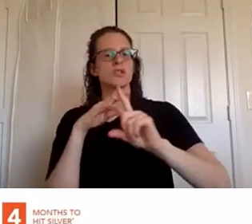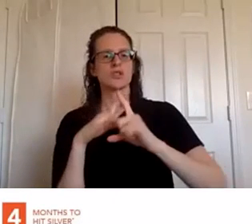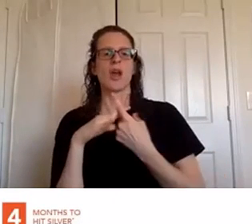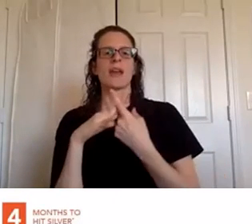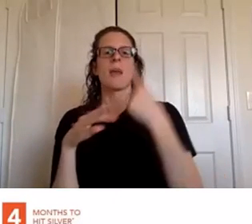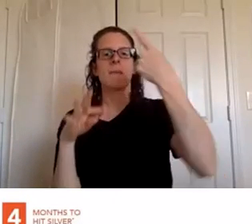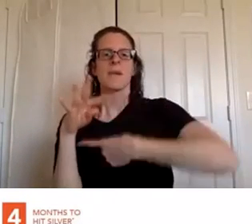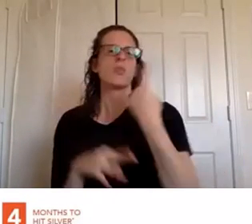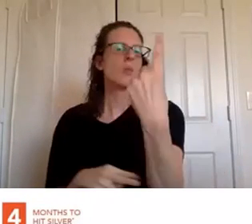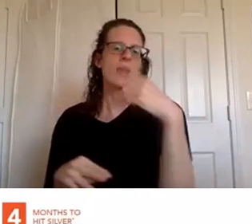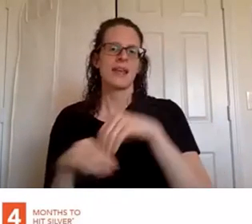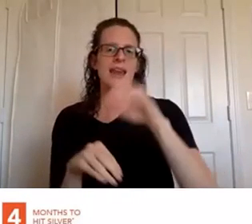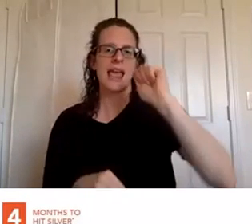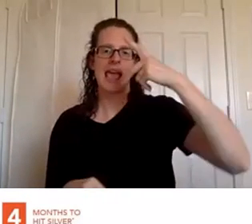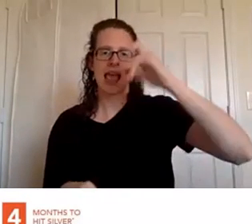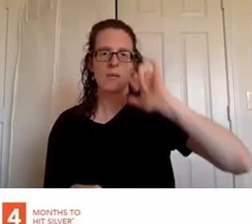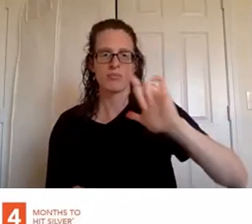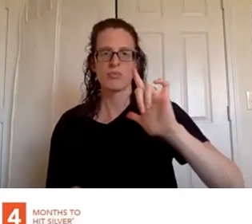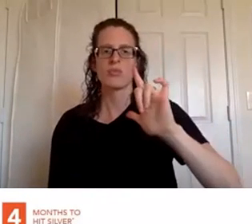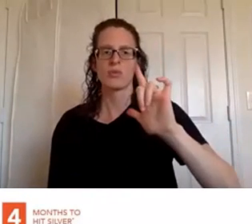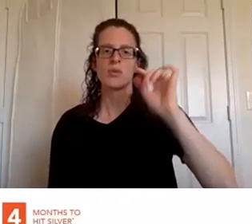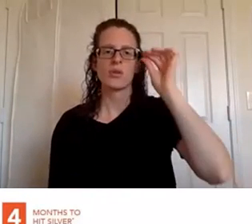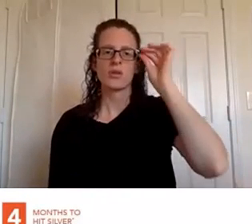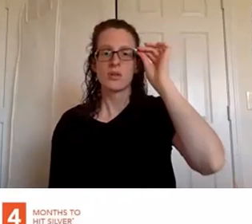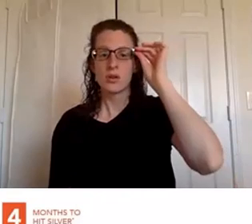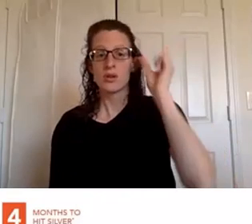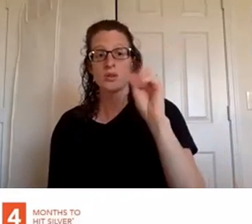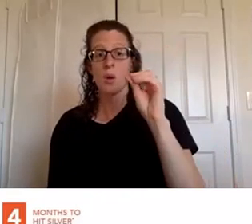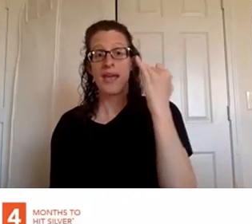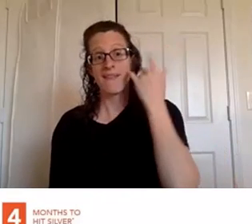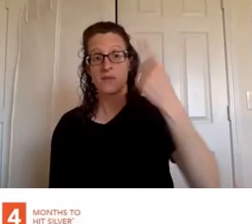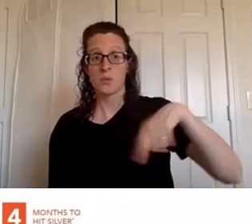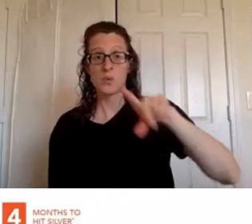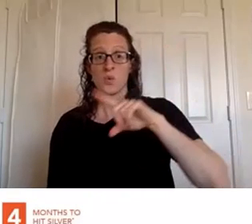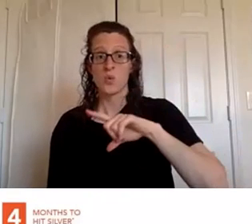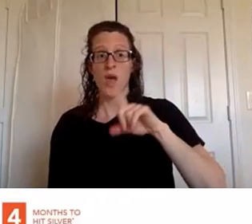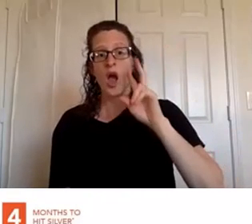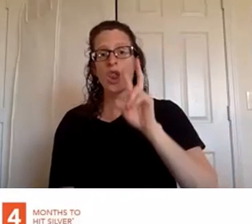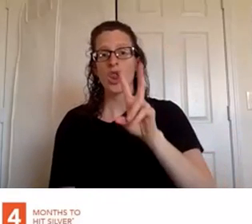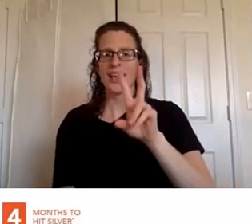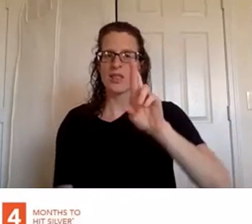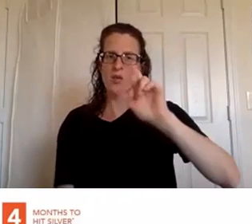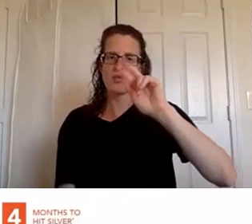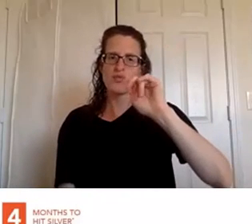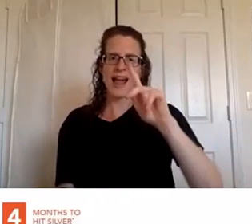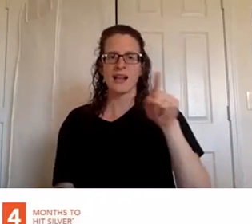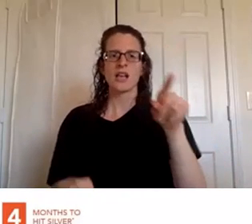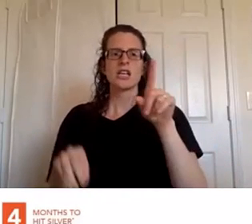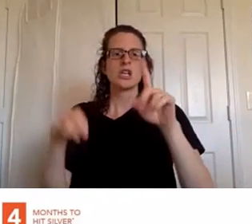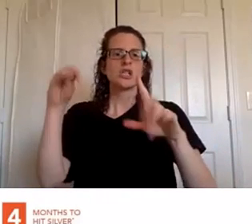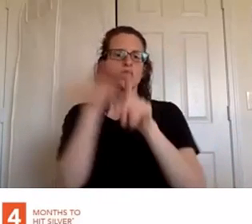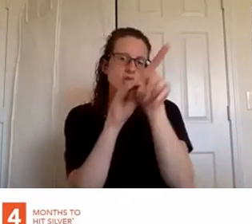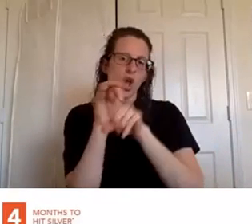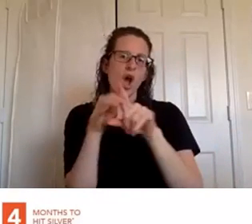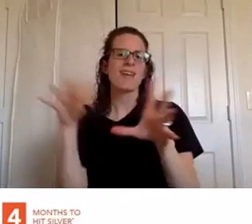in april so if you're looking at these uh different ranks across here if you see the star senior star